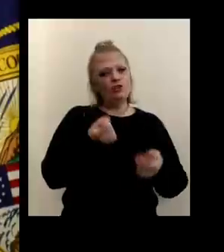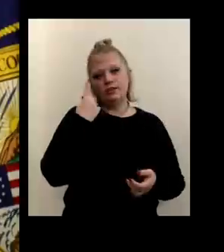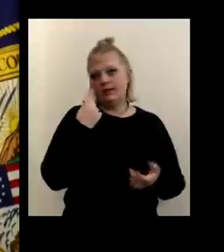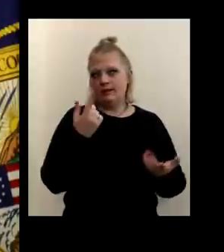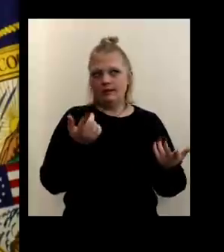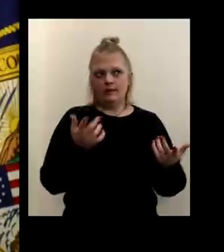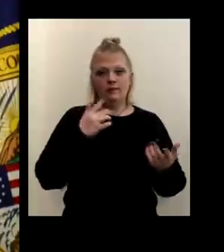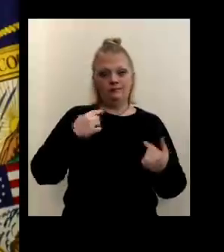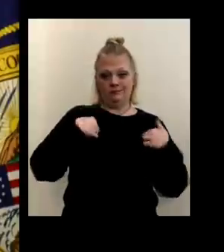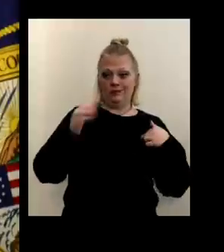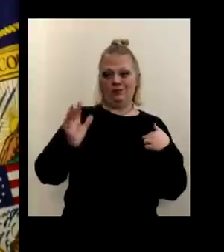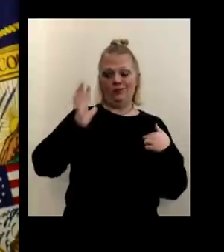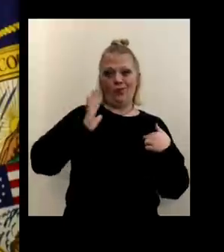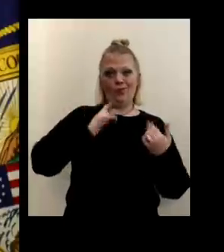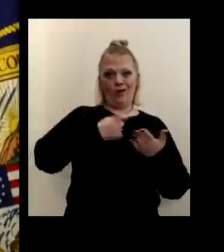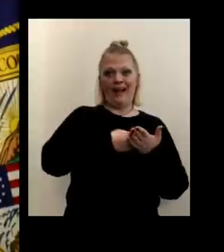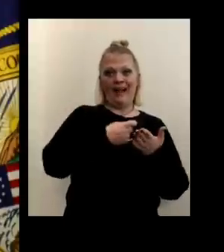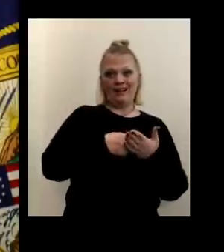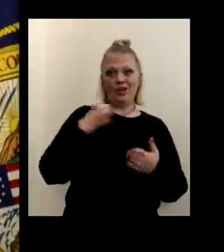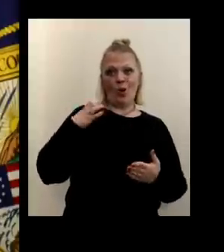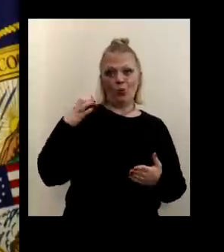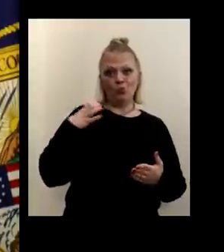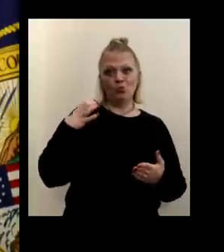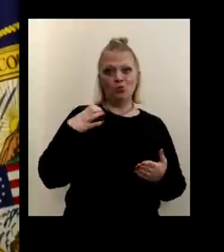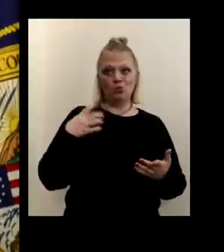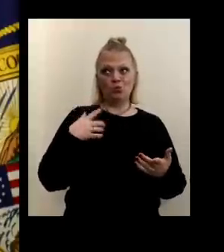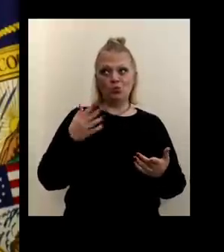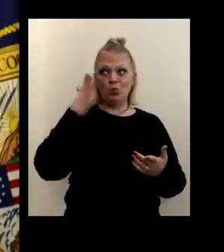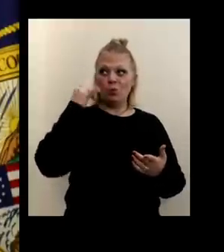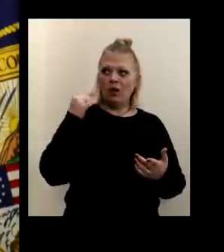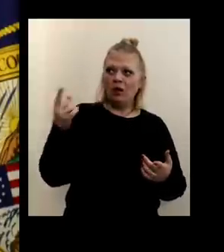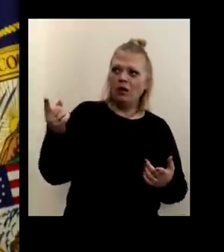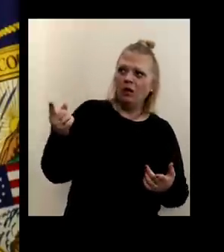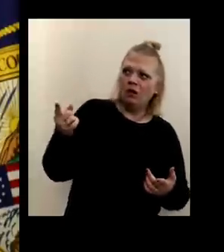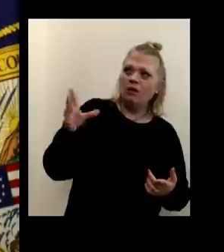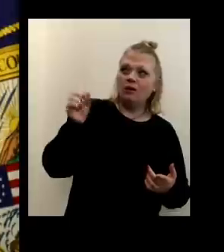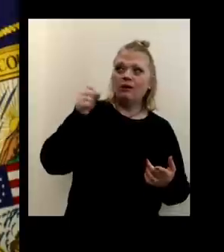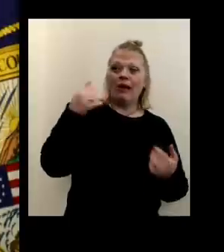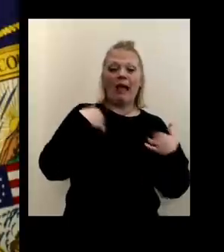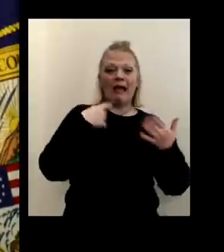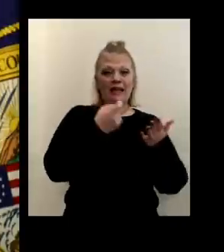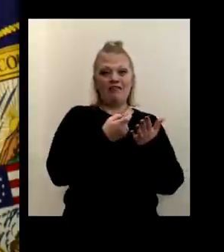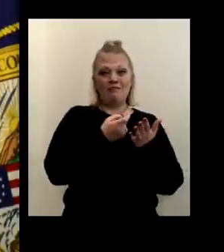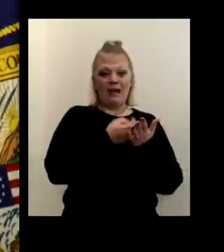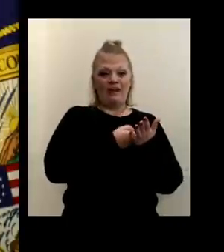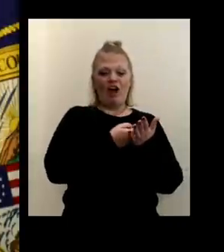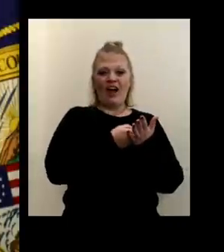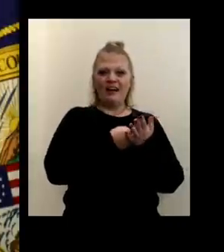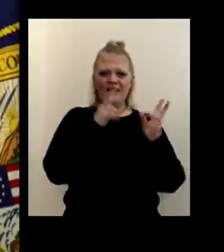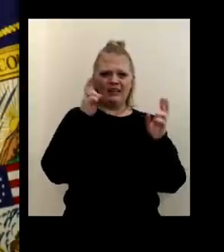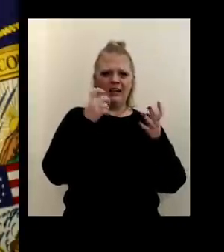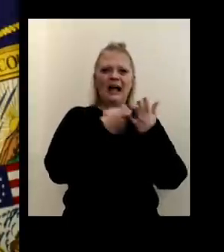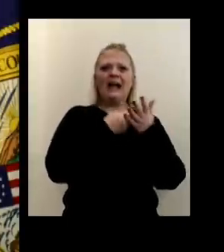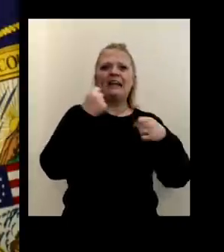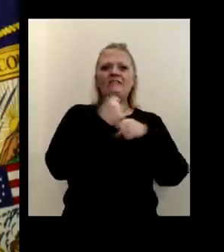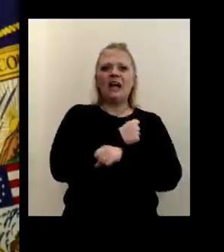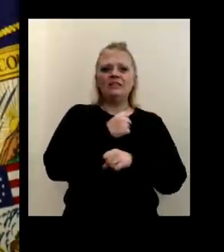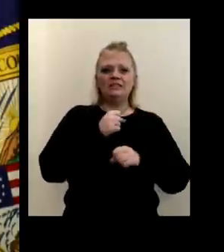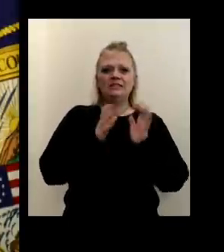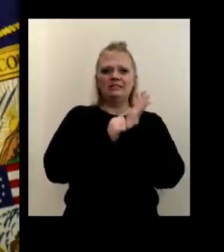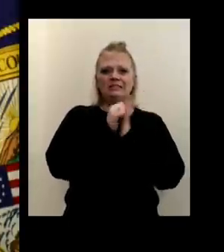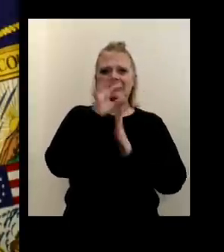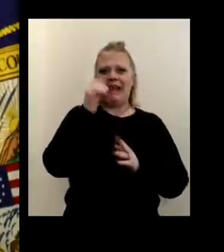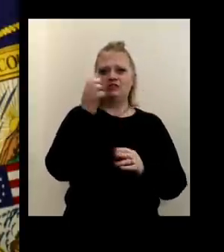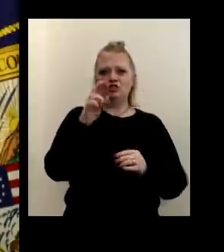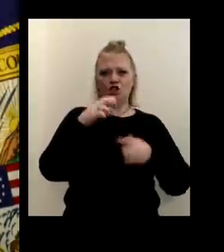there's a former hockey coach why it matters. I think I actually do. I have my hockey fights, cancer, uh, tie on today. Uh,